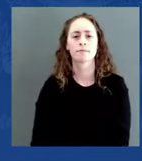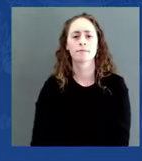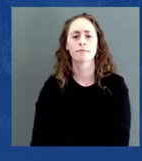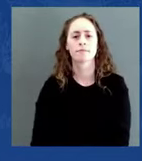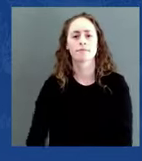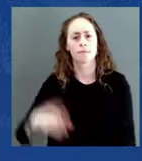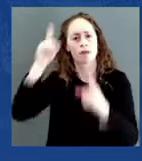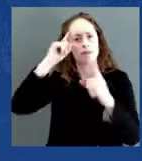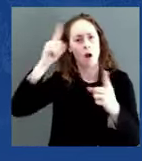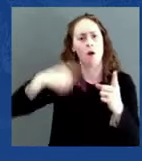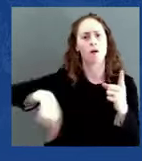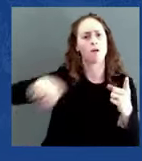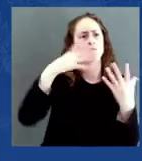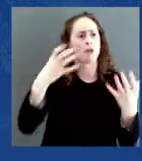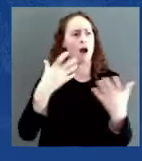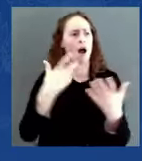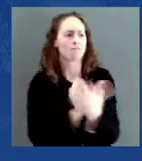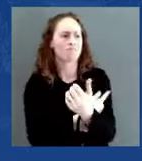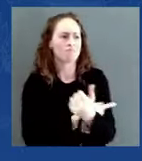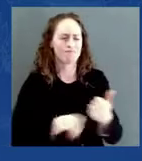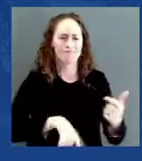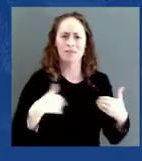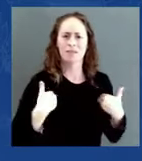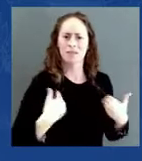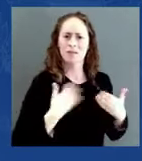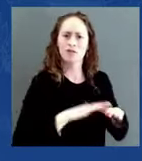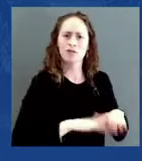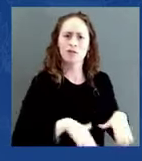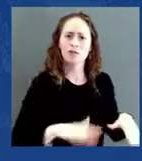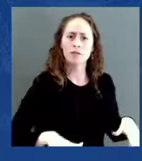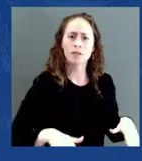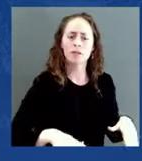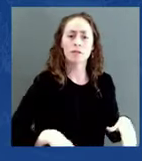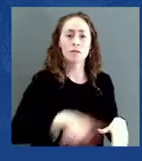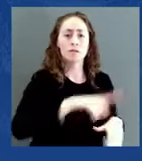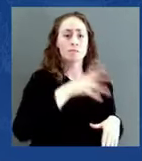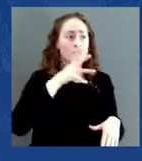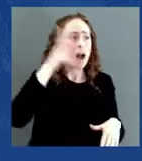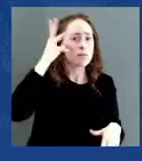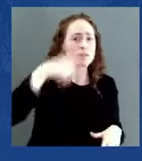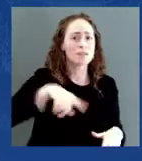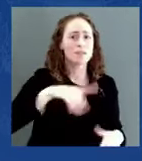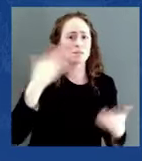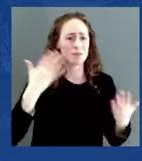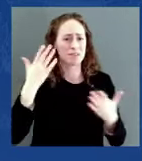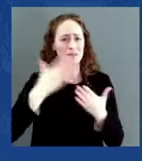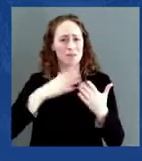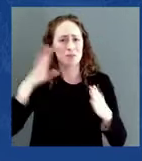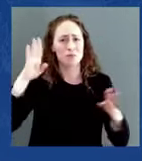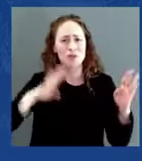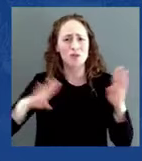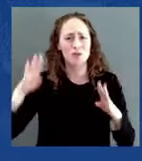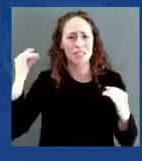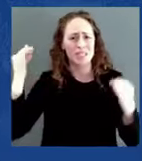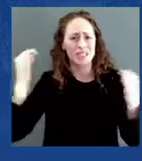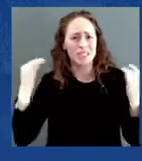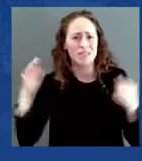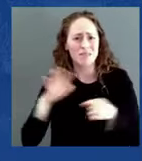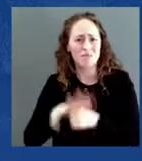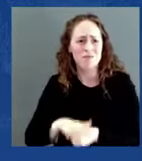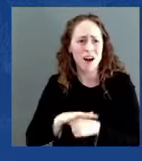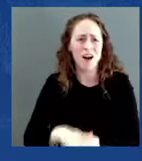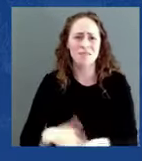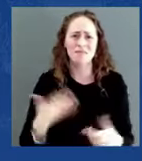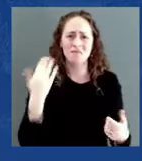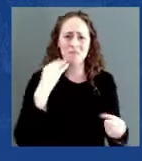Delta variant, get your child vaccinated at one of the 35,000 locations in the country, including doctor's offices,